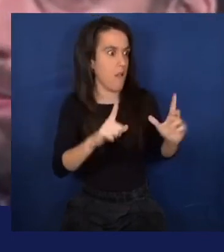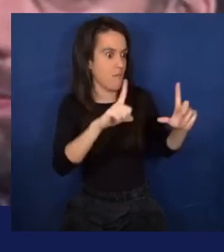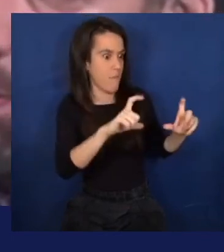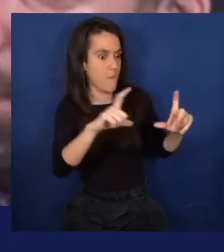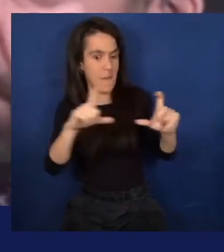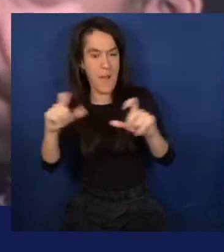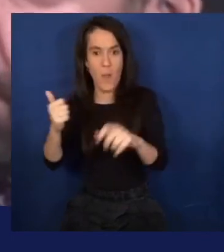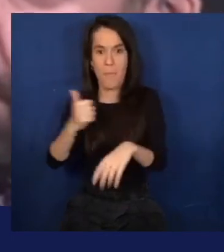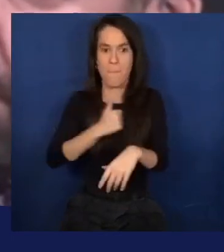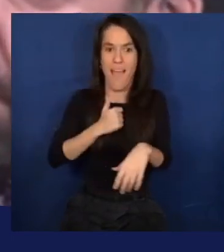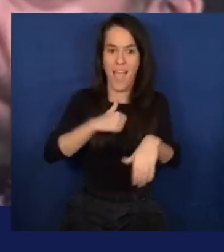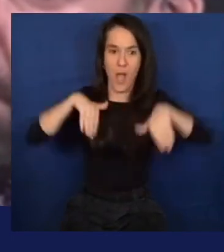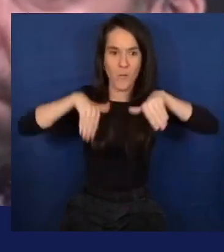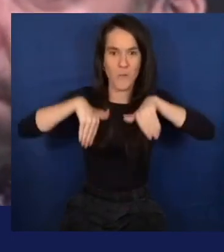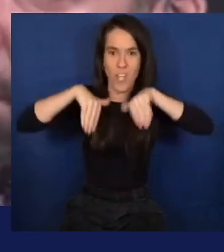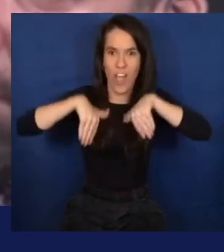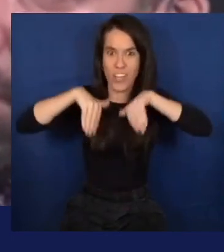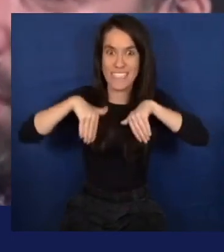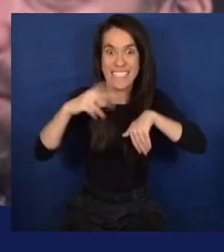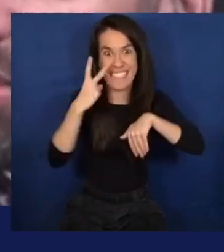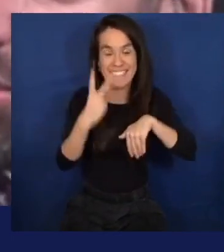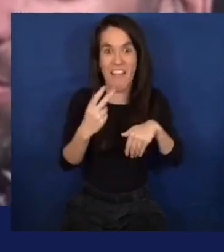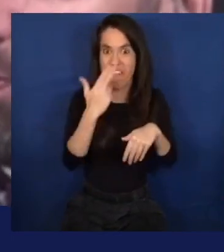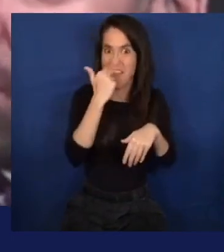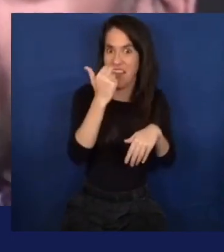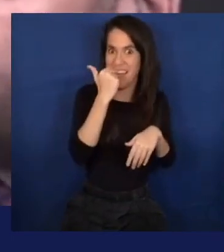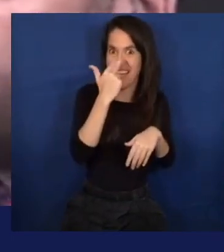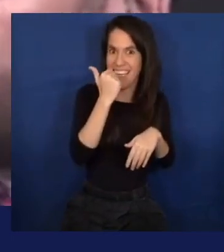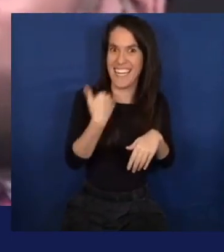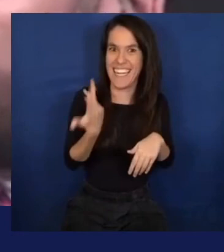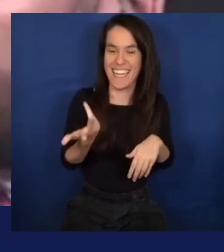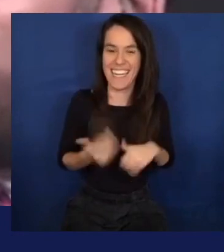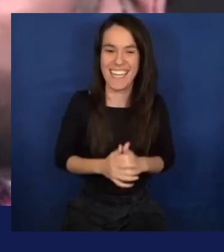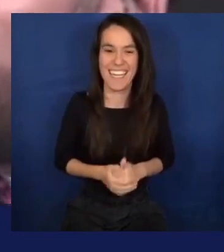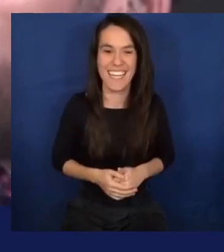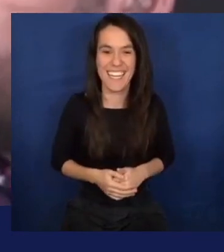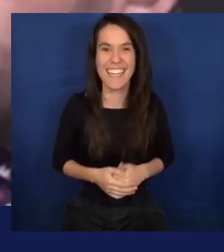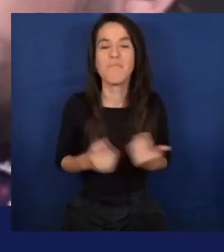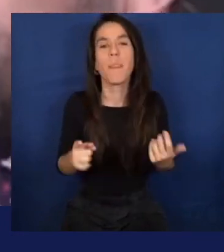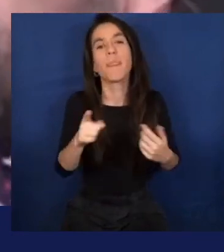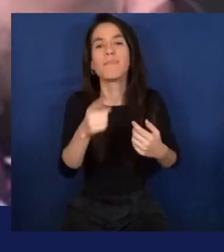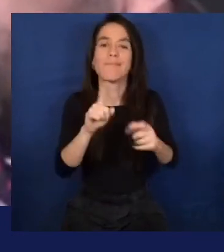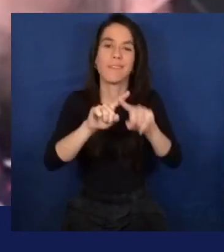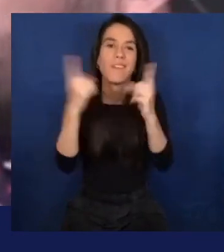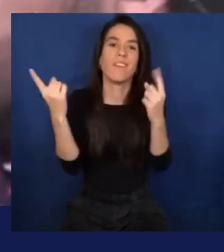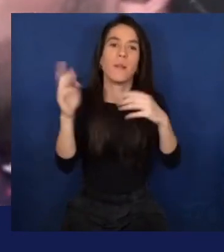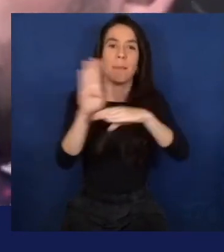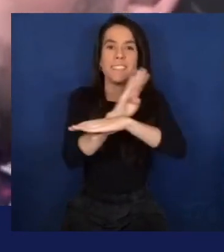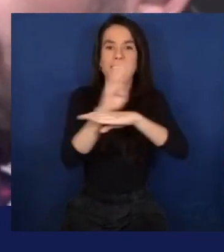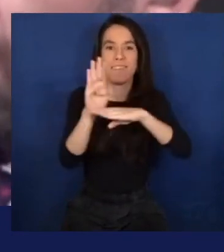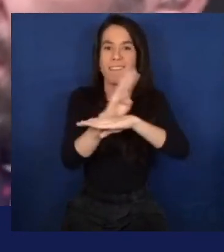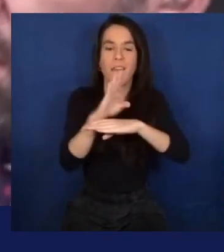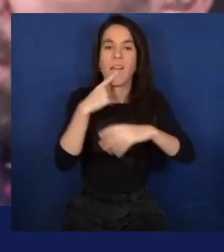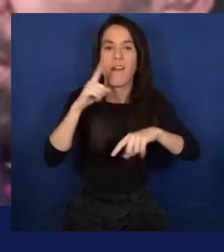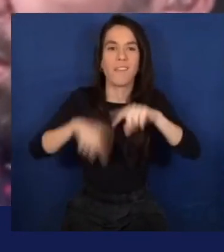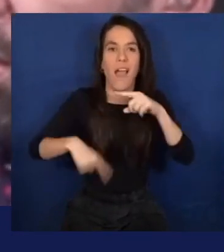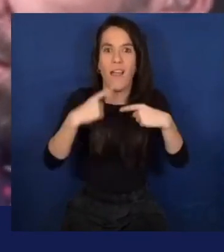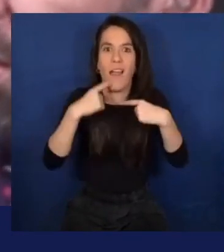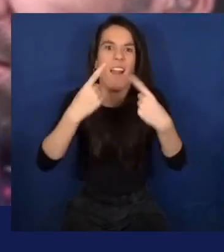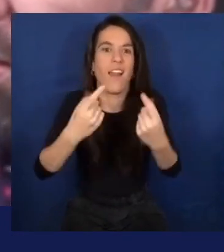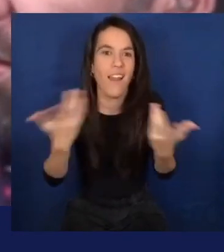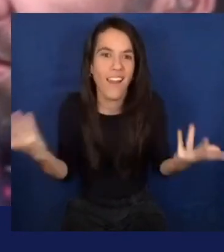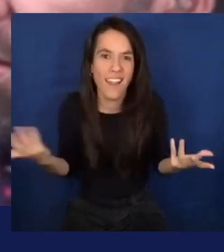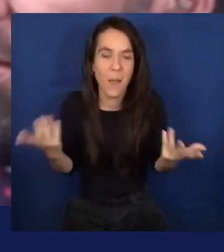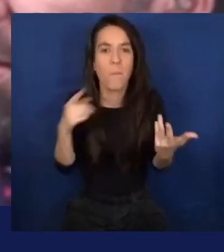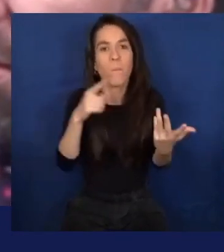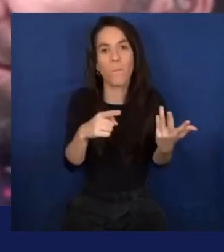dogs. And that was pretty fun. Well, that's But I know there's also a business case. I can't tell you what, but then they're using this